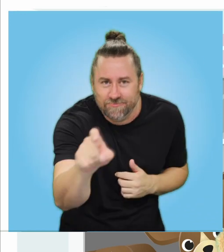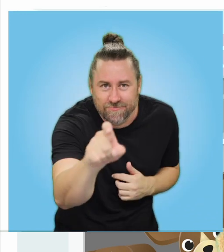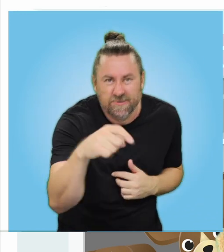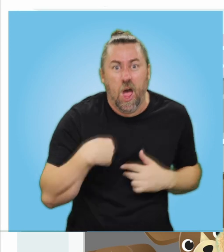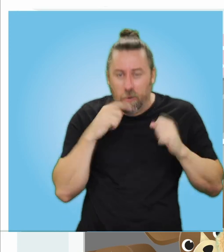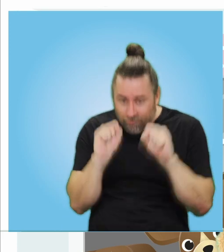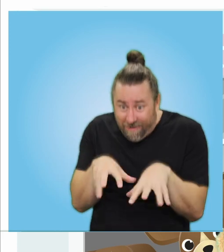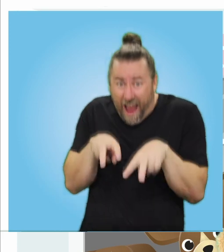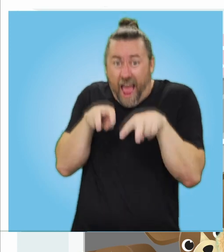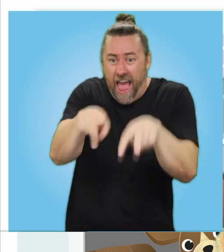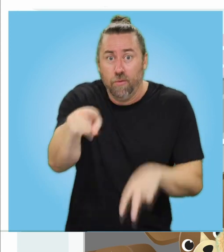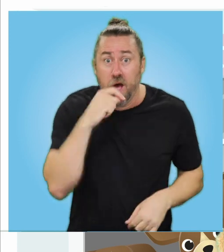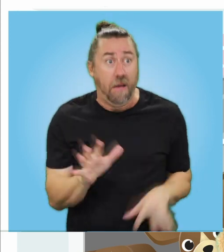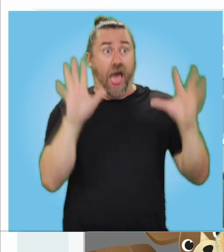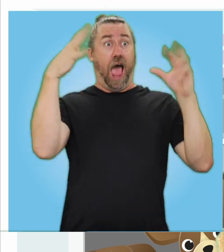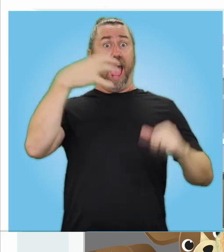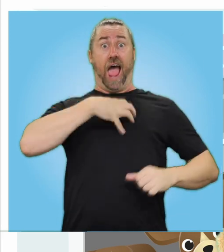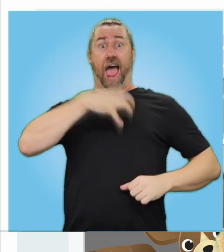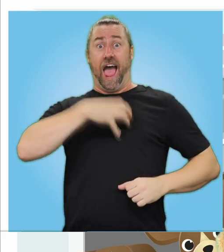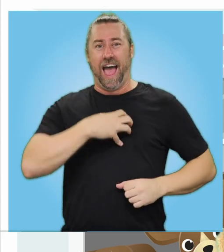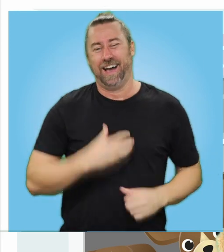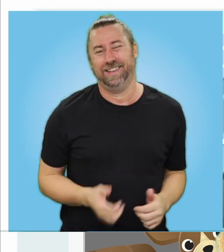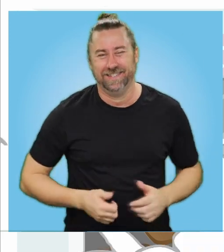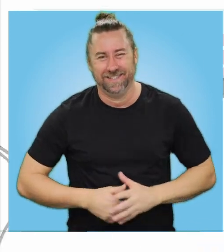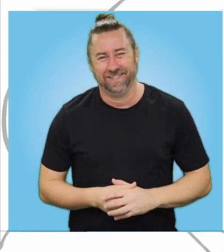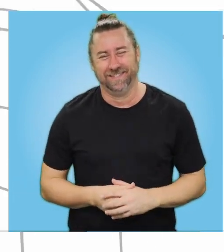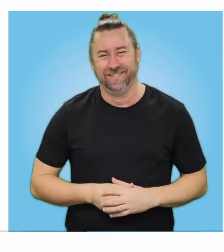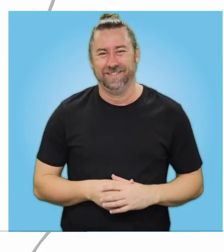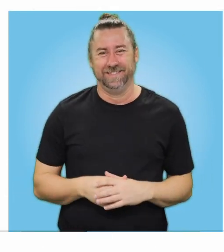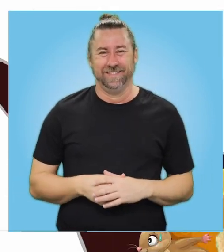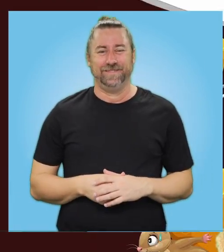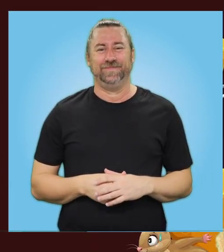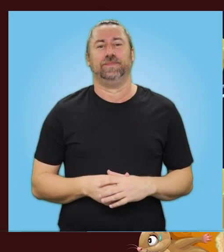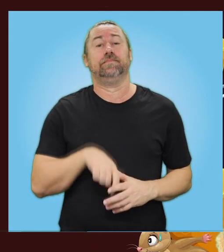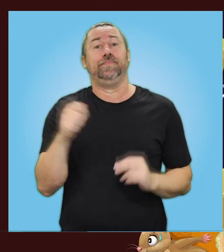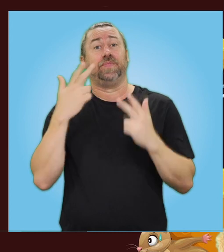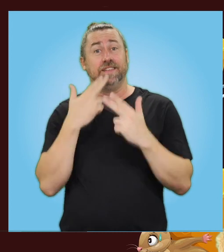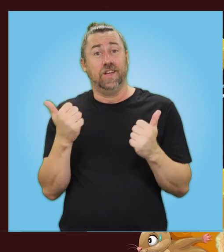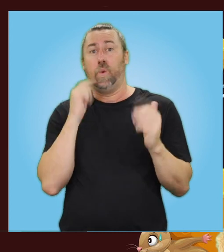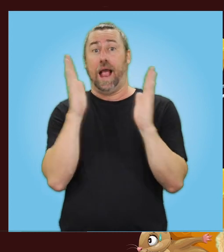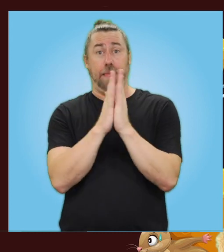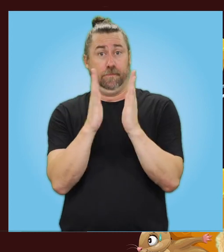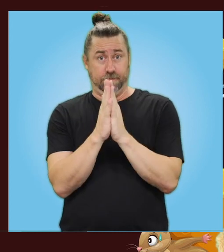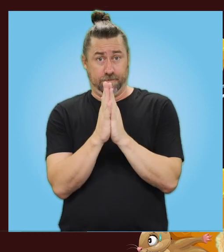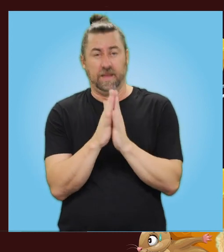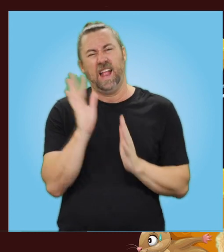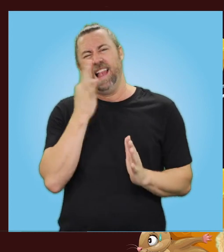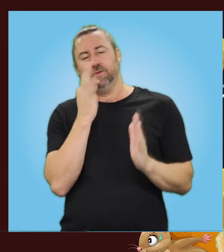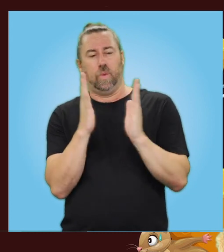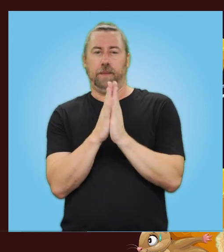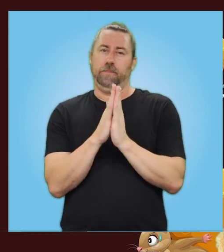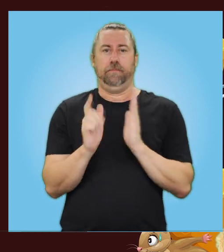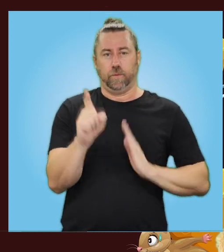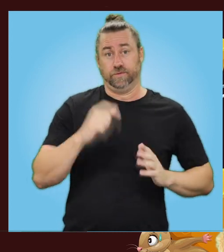beware. Or you just might get a scare. Alright, next up I have a lovely clapping song for you called The Little Clapping